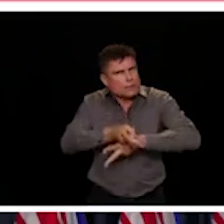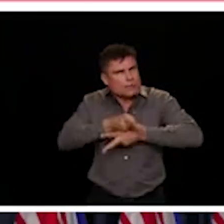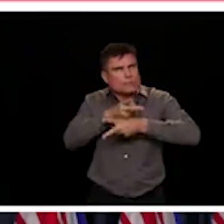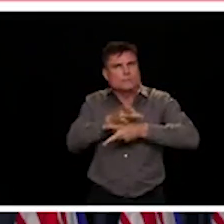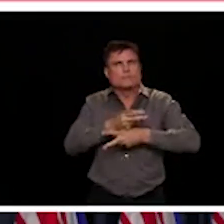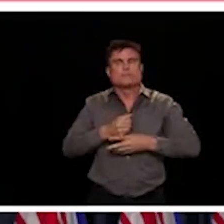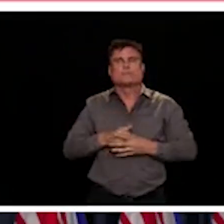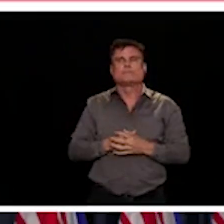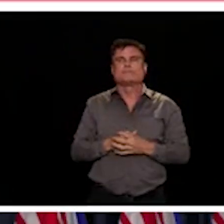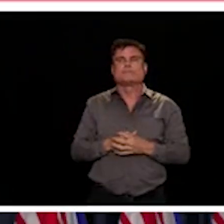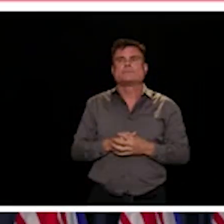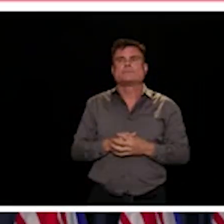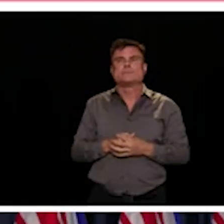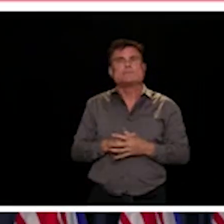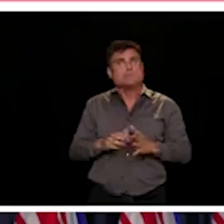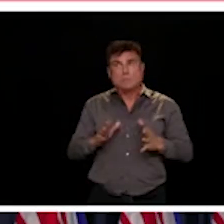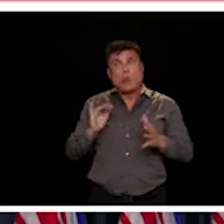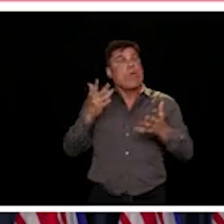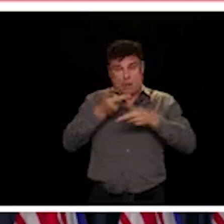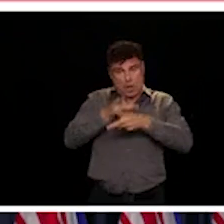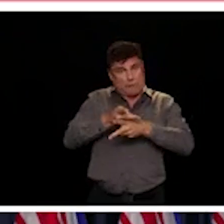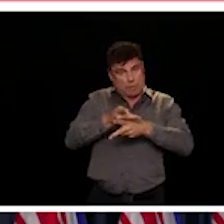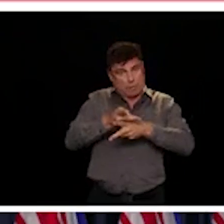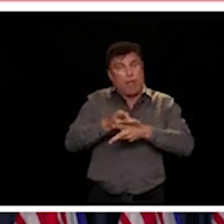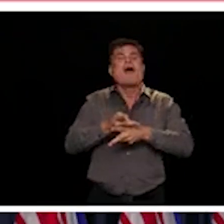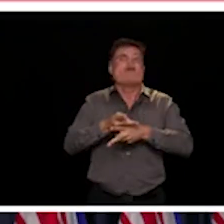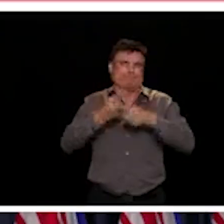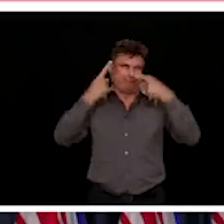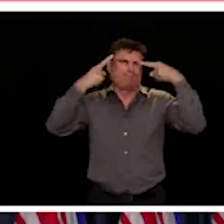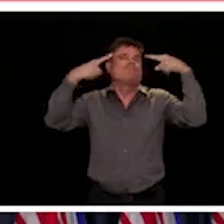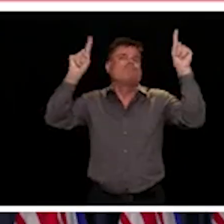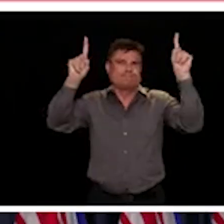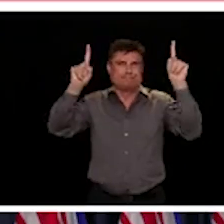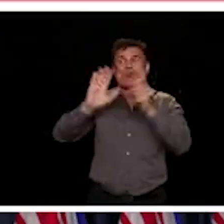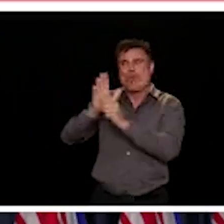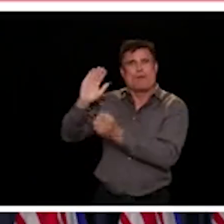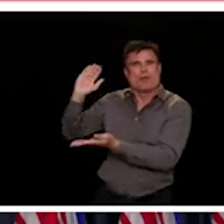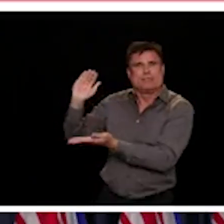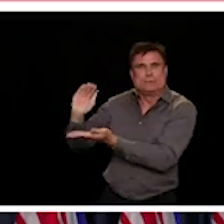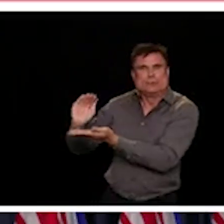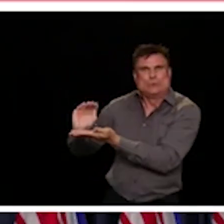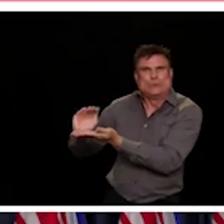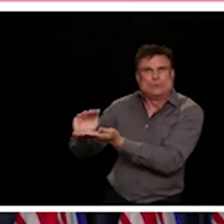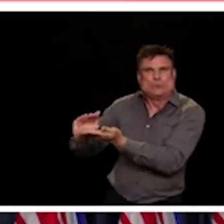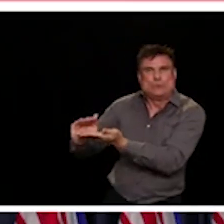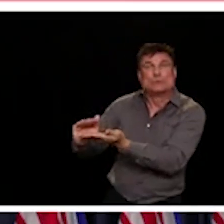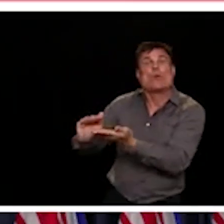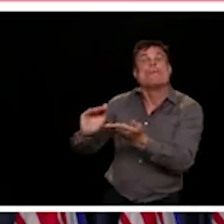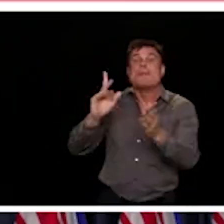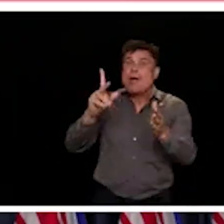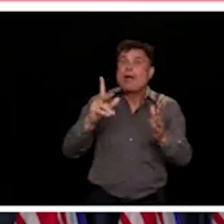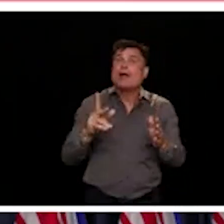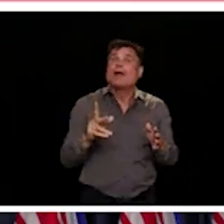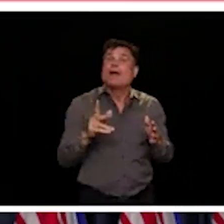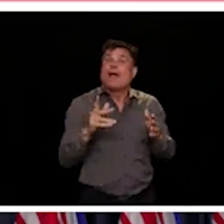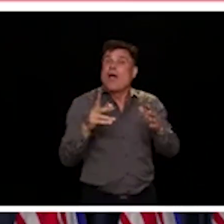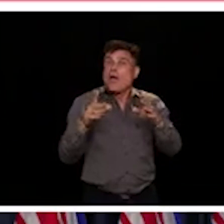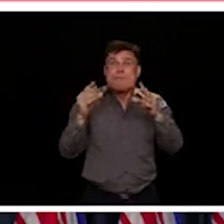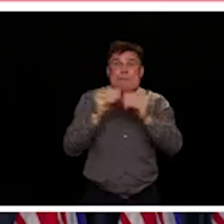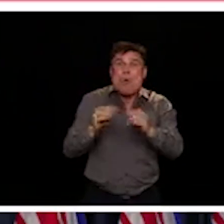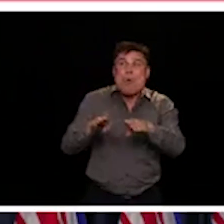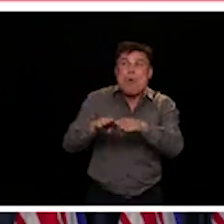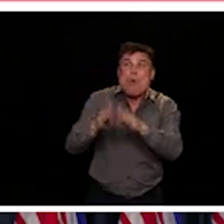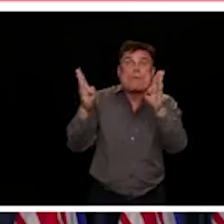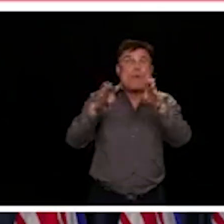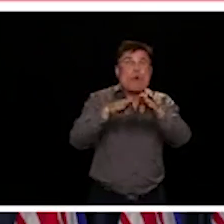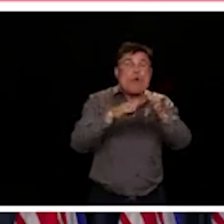this contact tracing will be even more important. And in combination with things like we have been doing and with staying home if